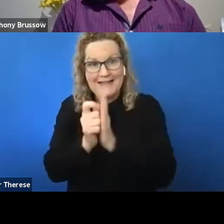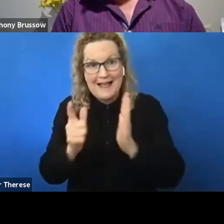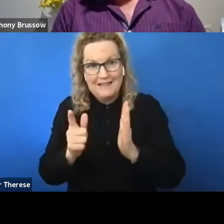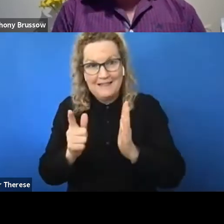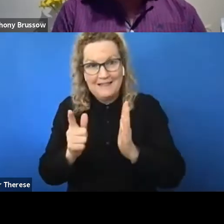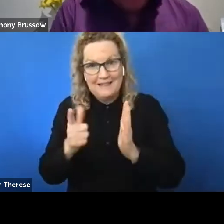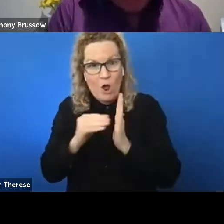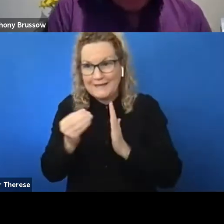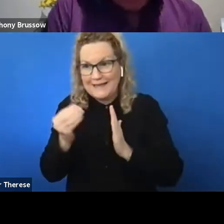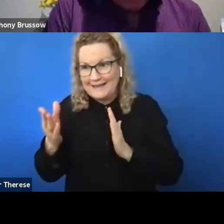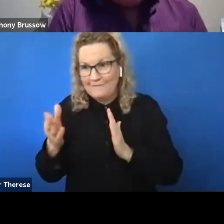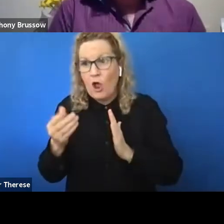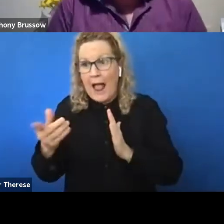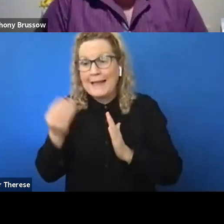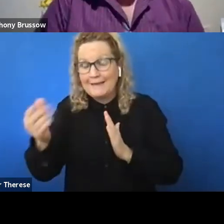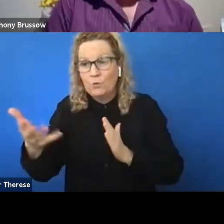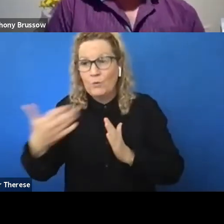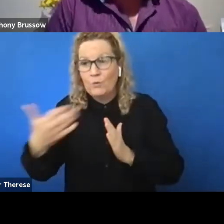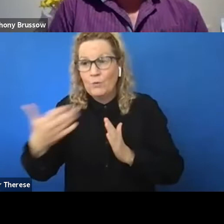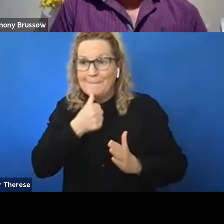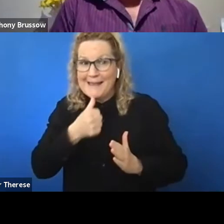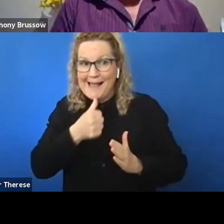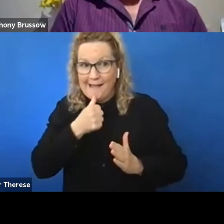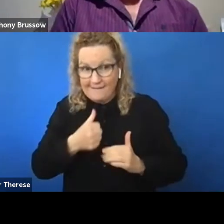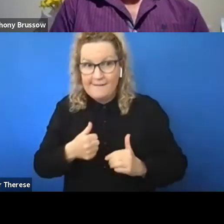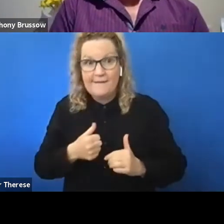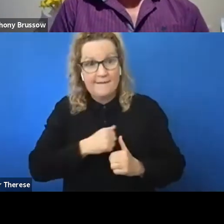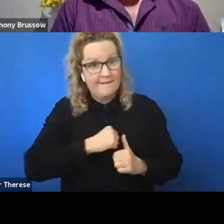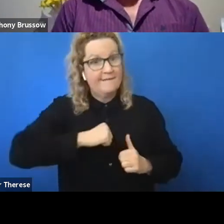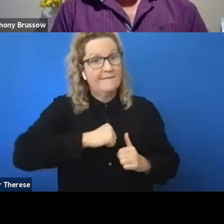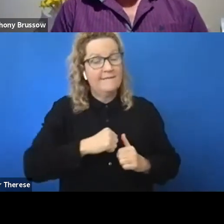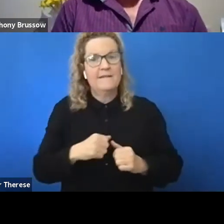So, you know, it's great that you took that approach.